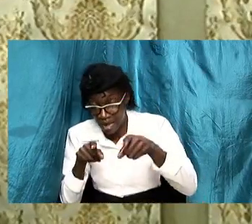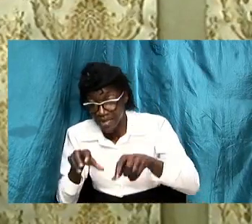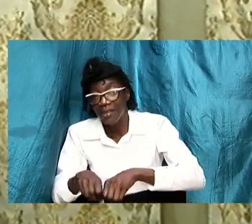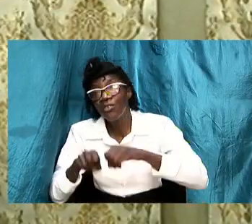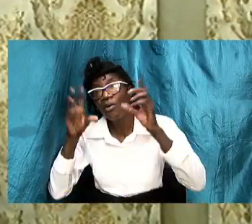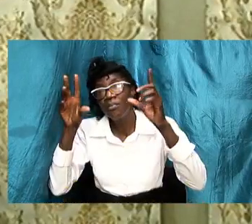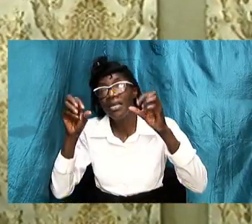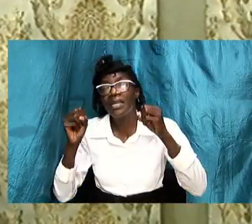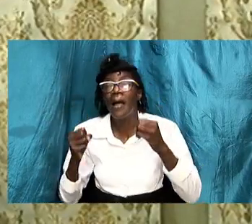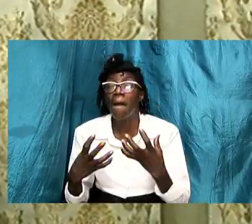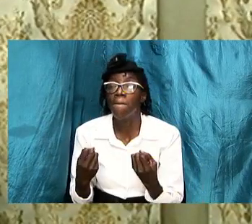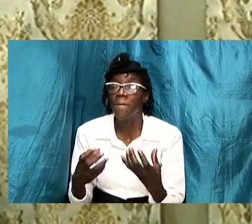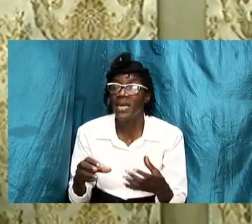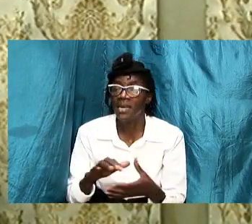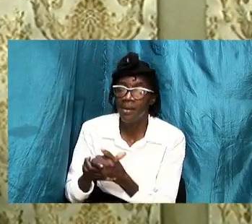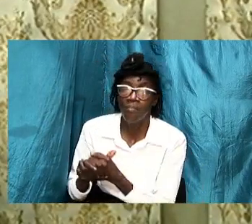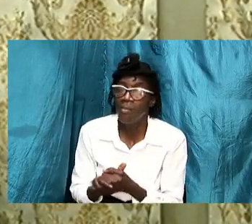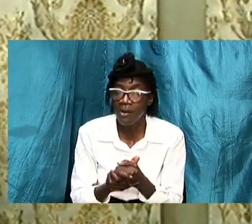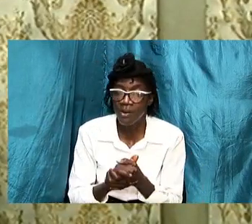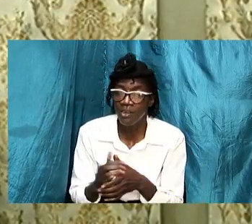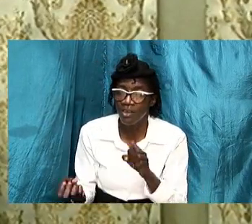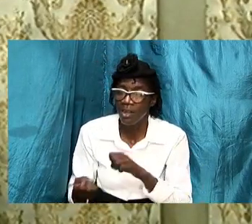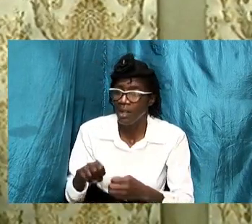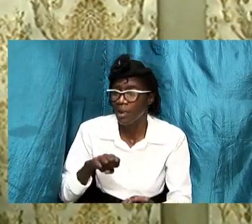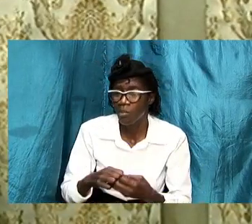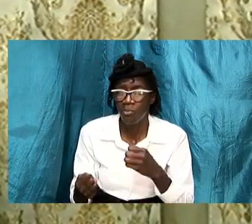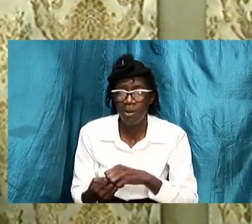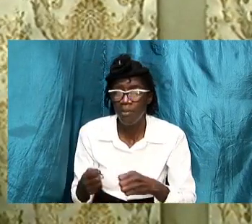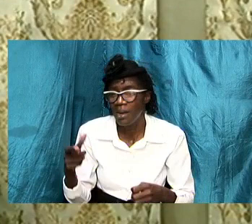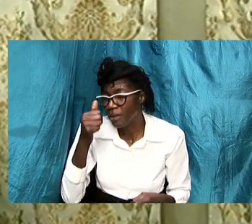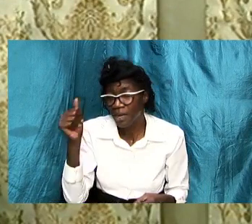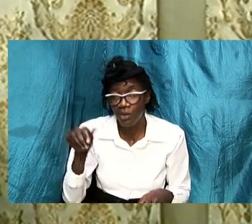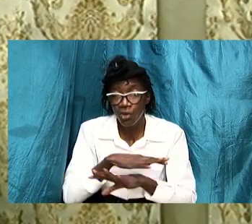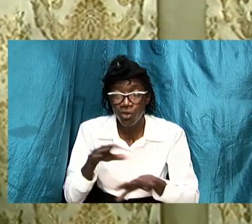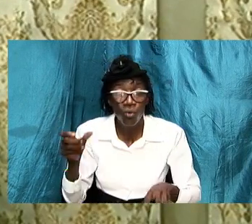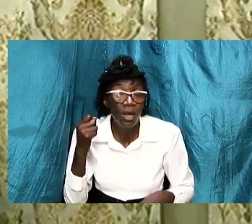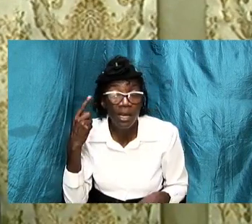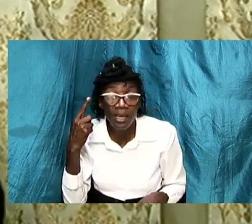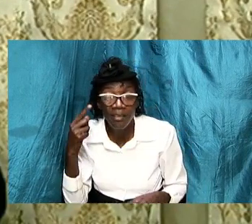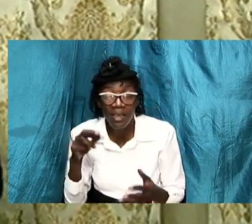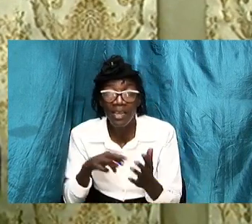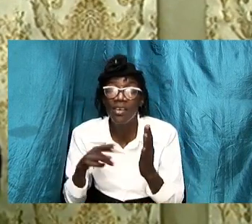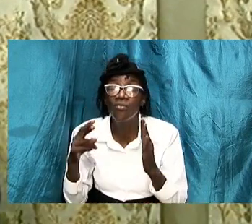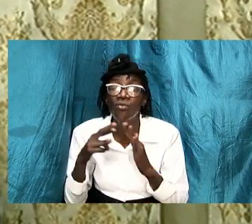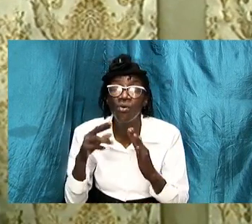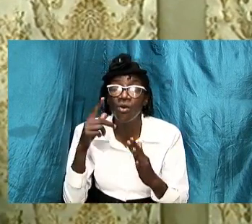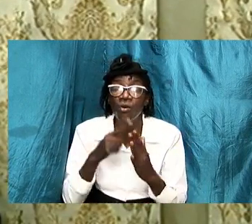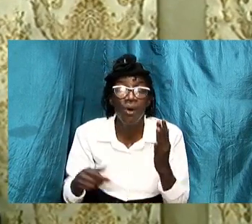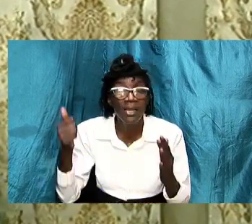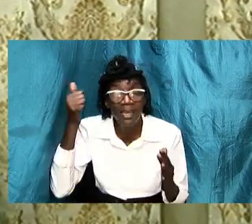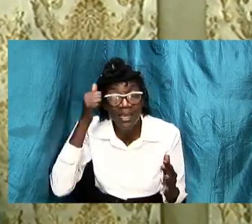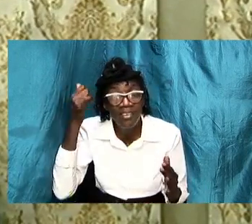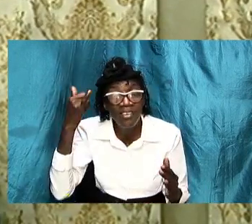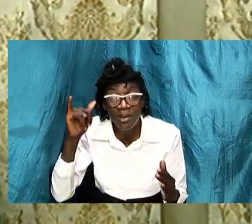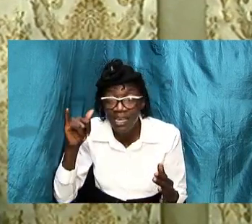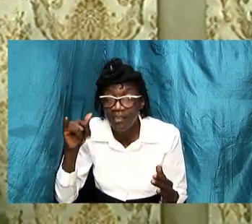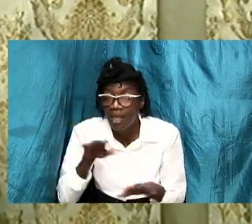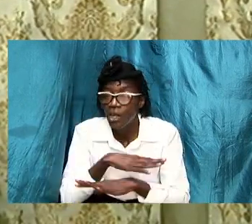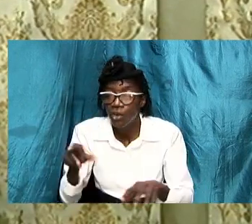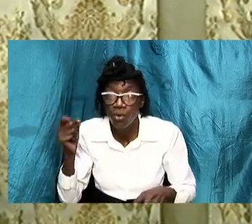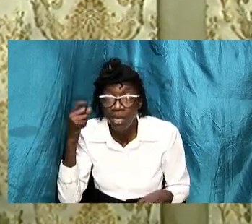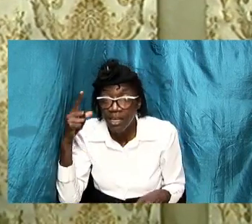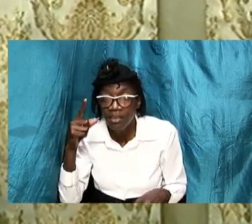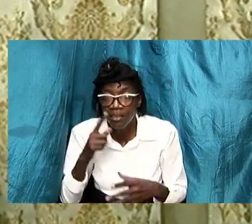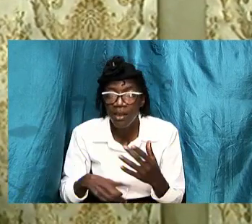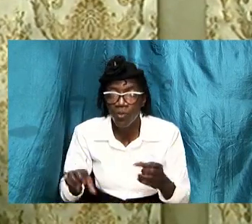many marriages are in turmoil because we don't understand the rules we don't understand what headship is we don't understand what